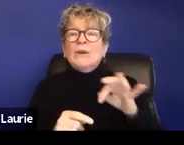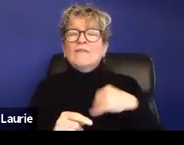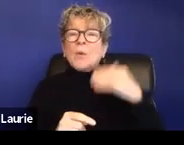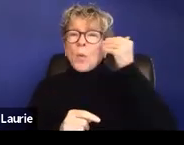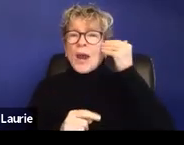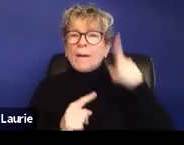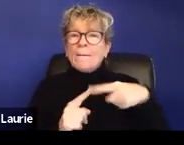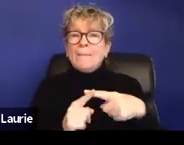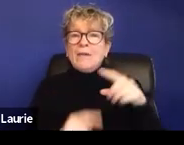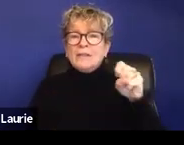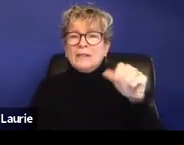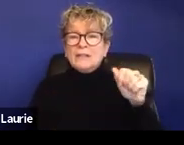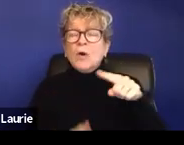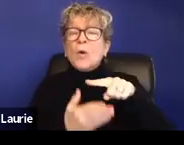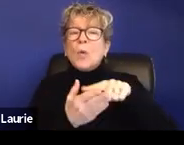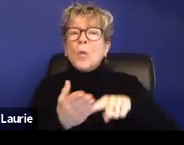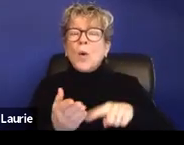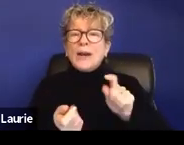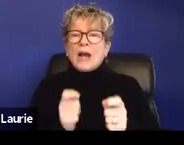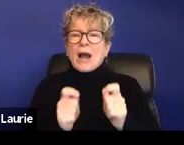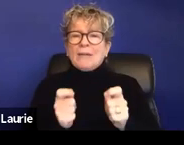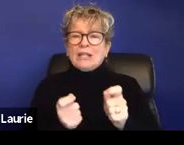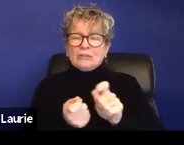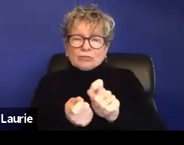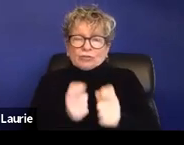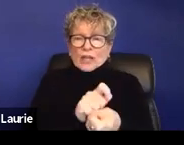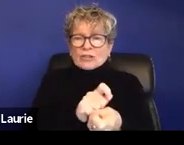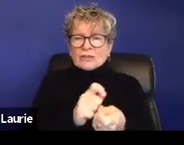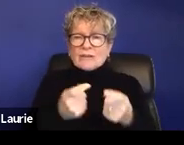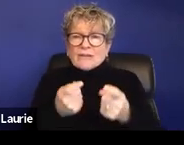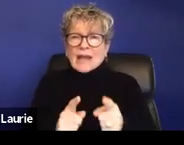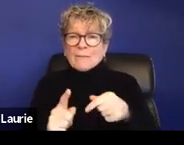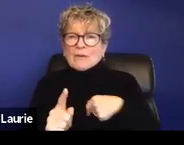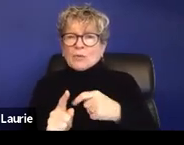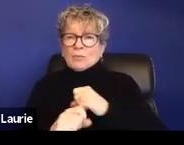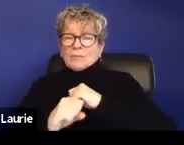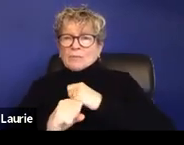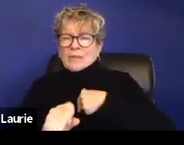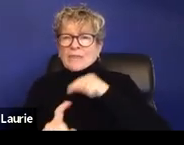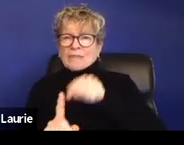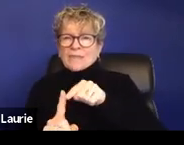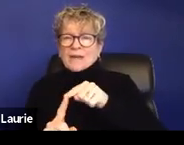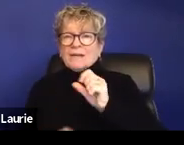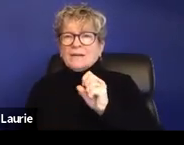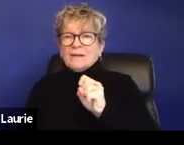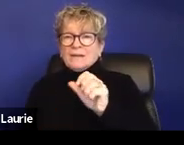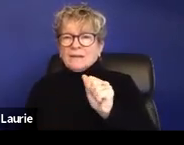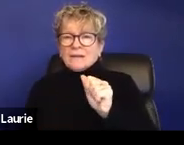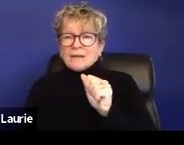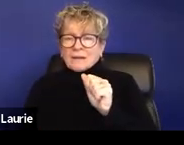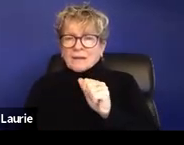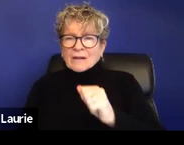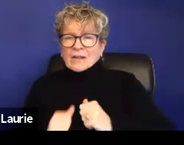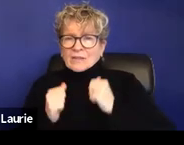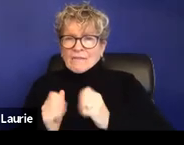with the survivor to ensure that maybe she or he or they are not in the same classroom as their rapist